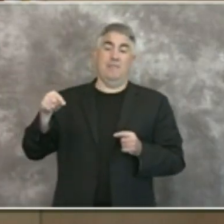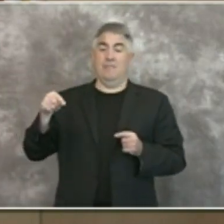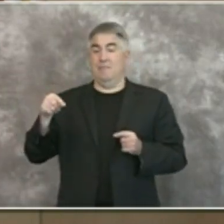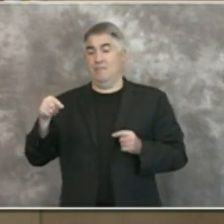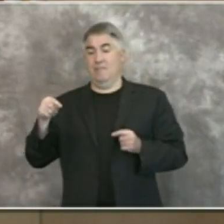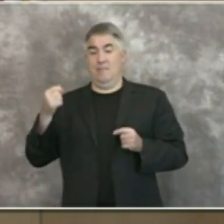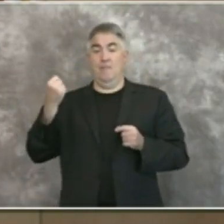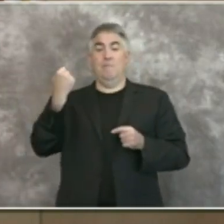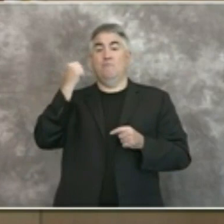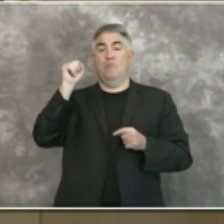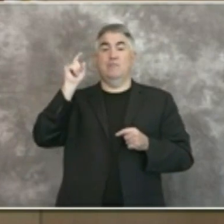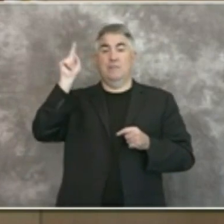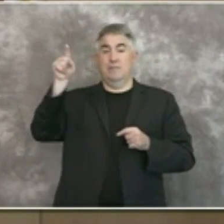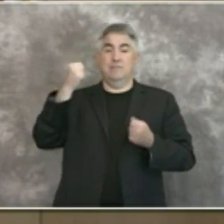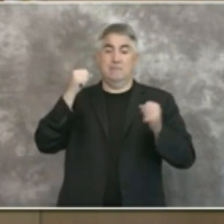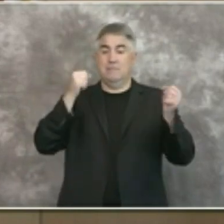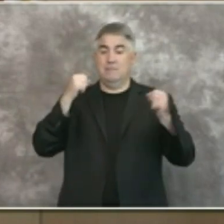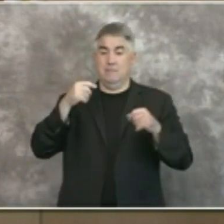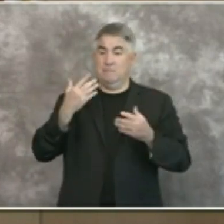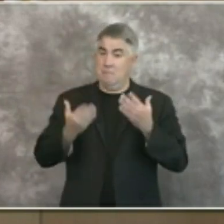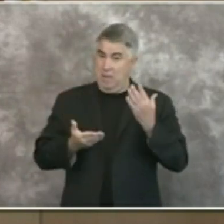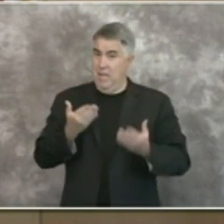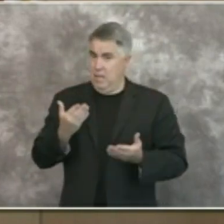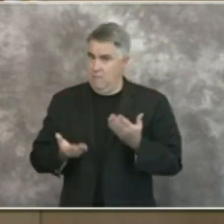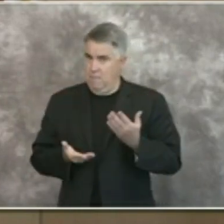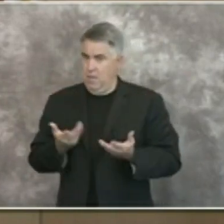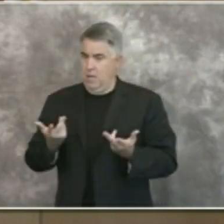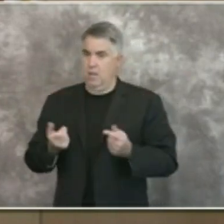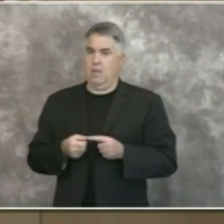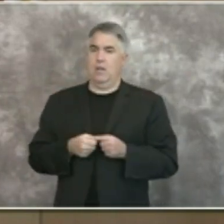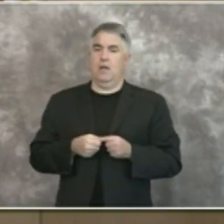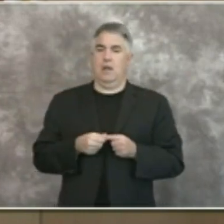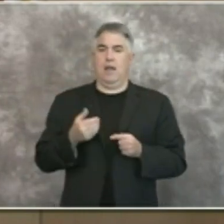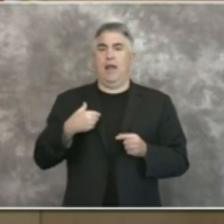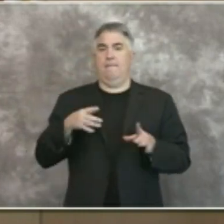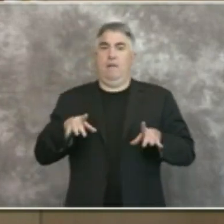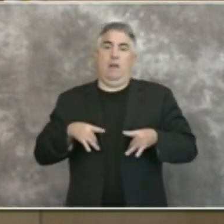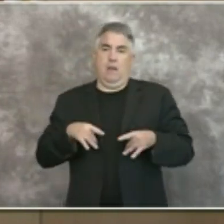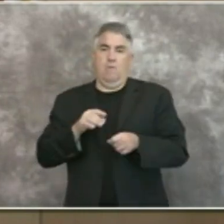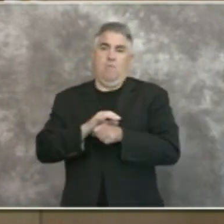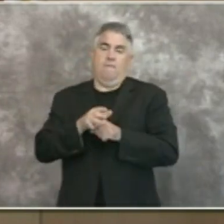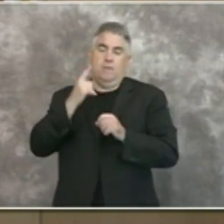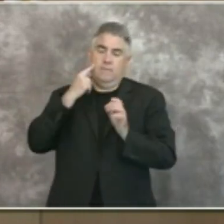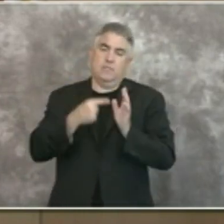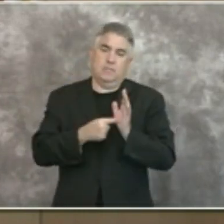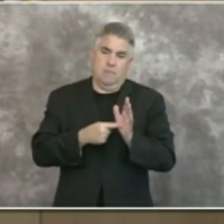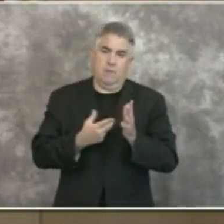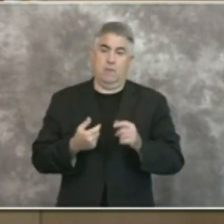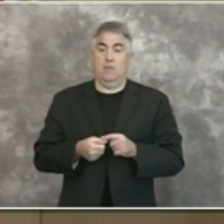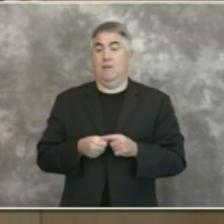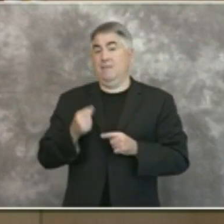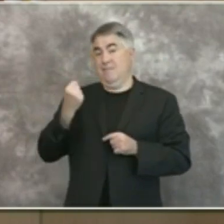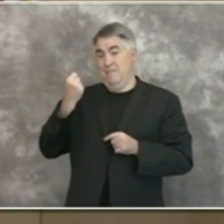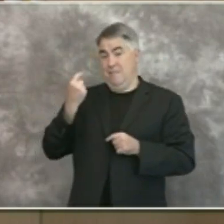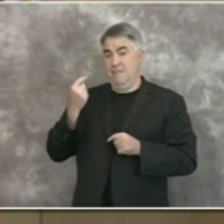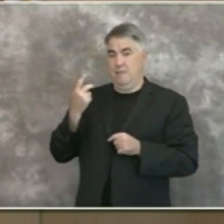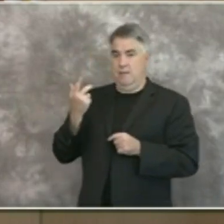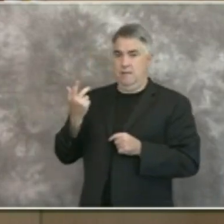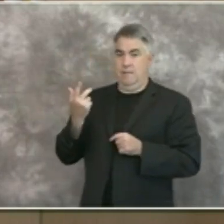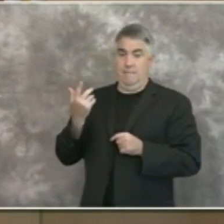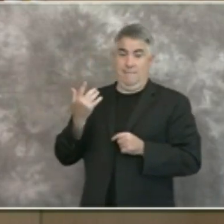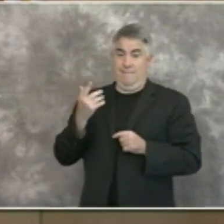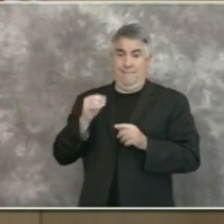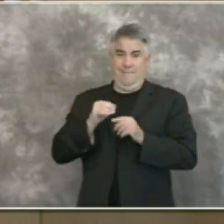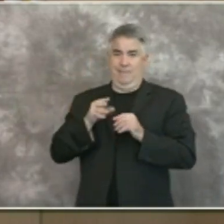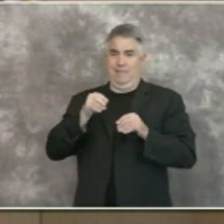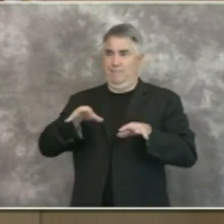that might be potentially uh infectious and as people are exposed to them they may be also become